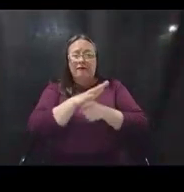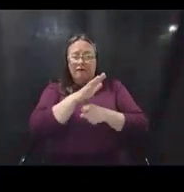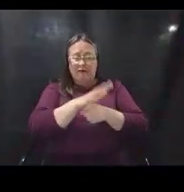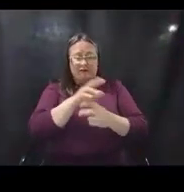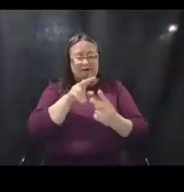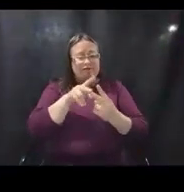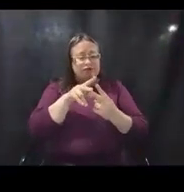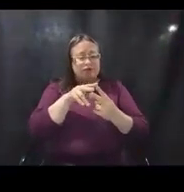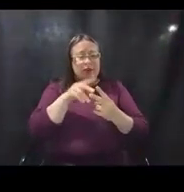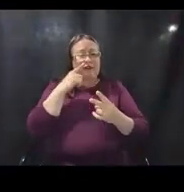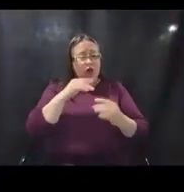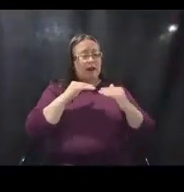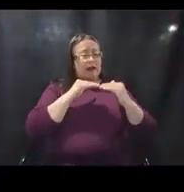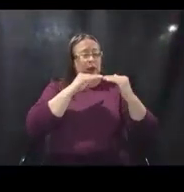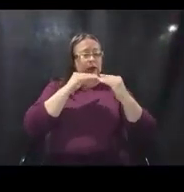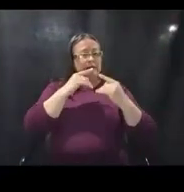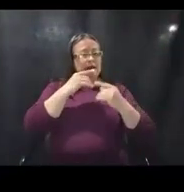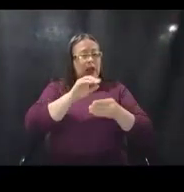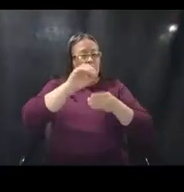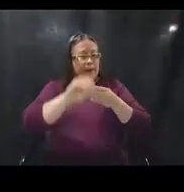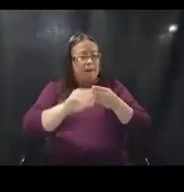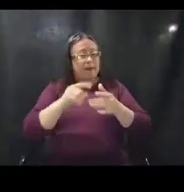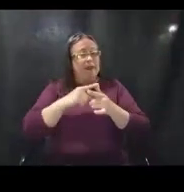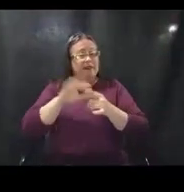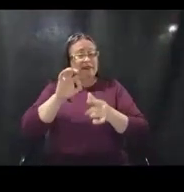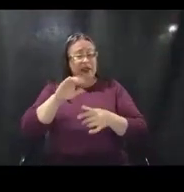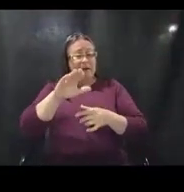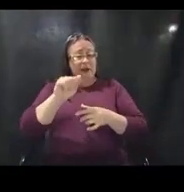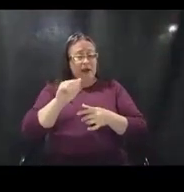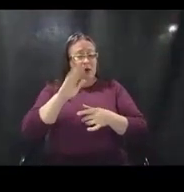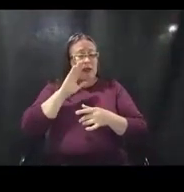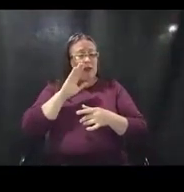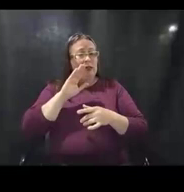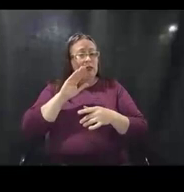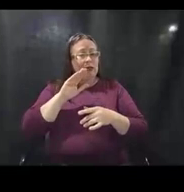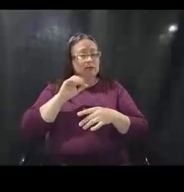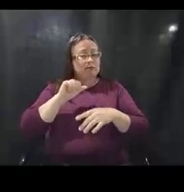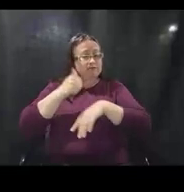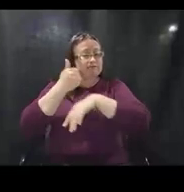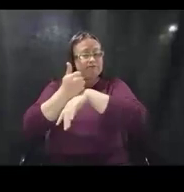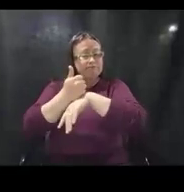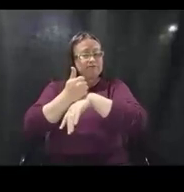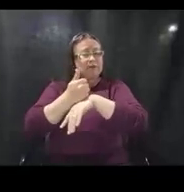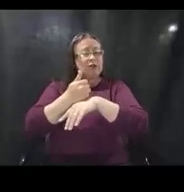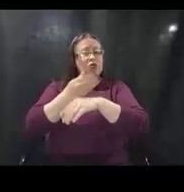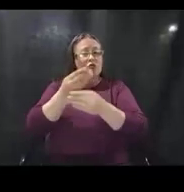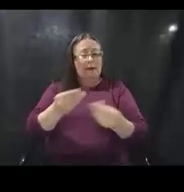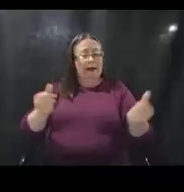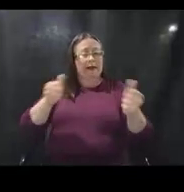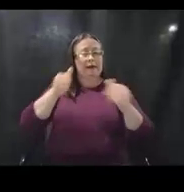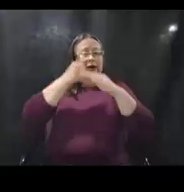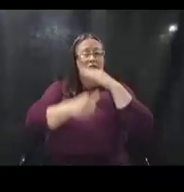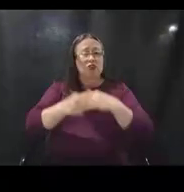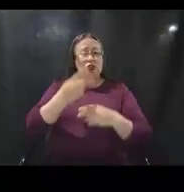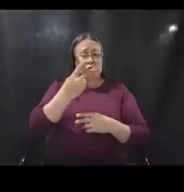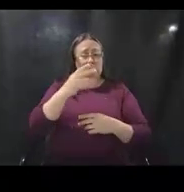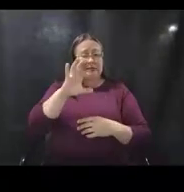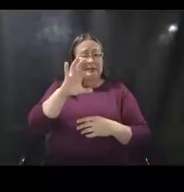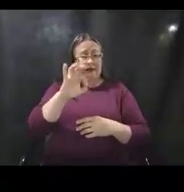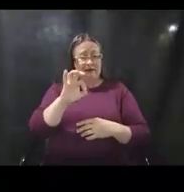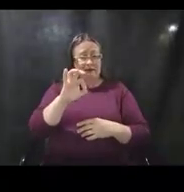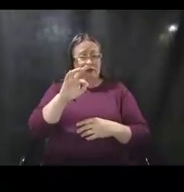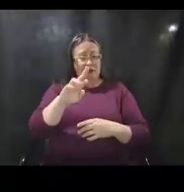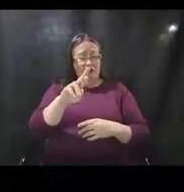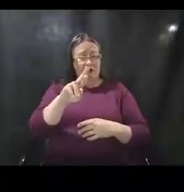equitable outcomes. FEMA will implement remedies under our authorities under two CFR that may